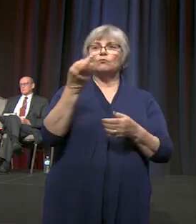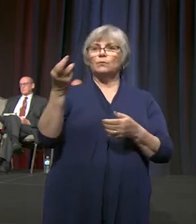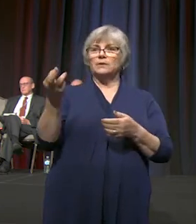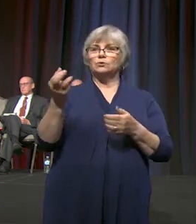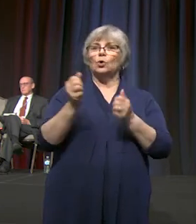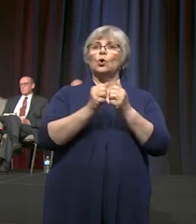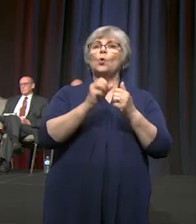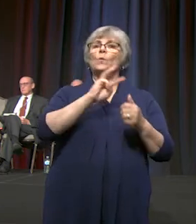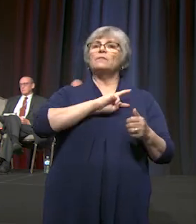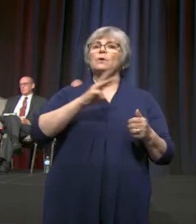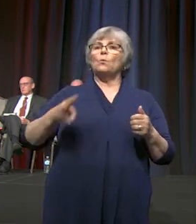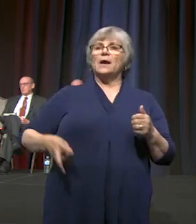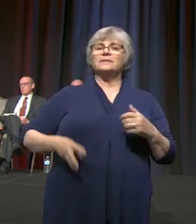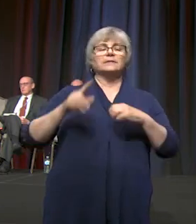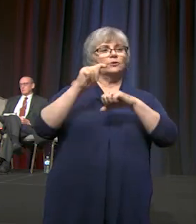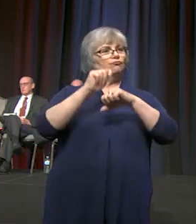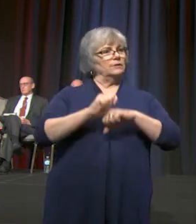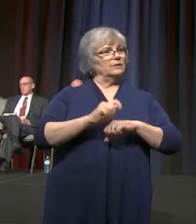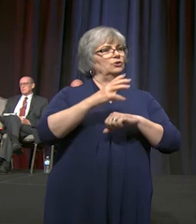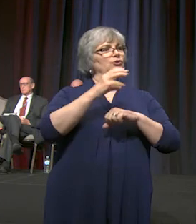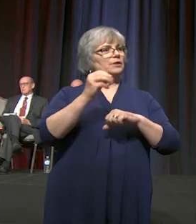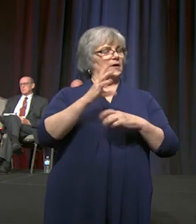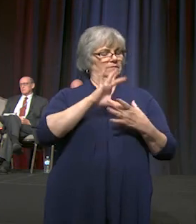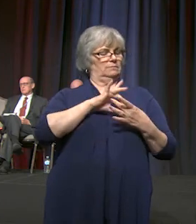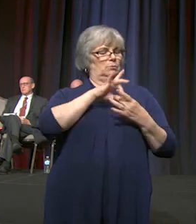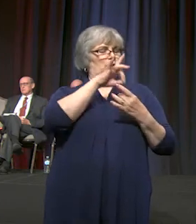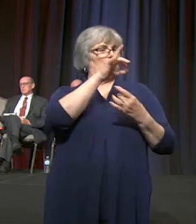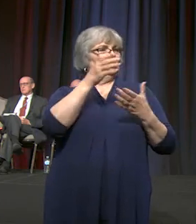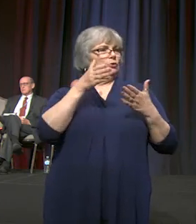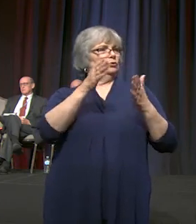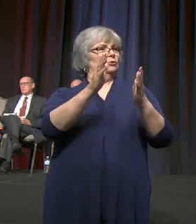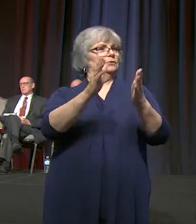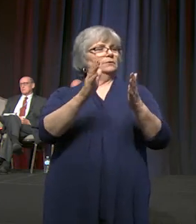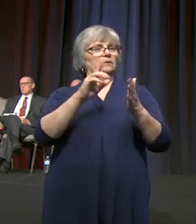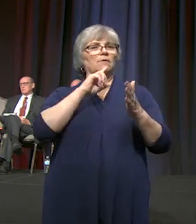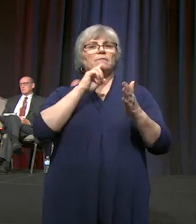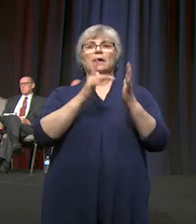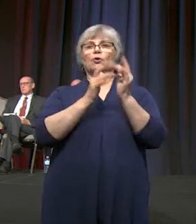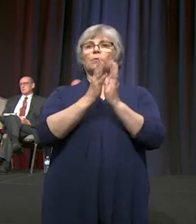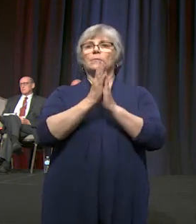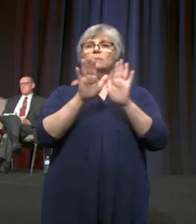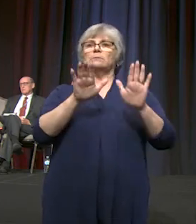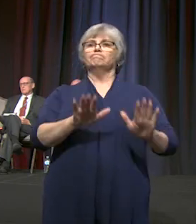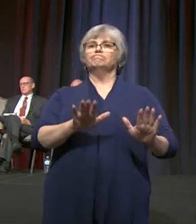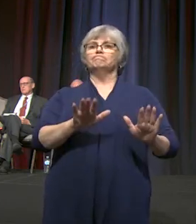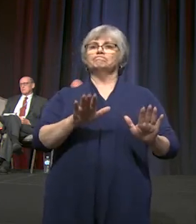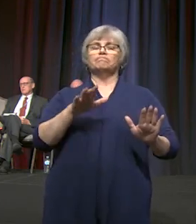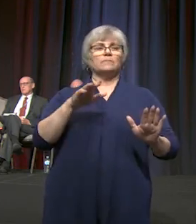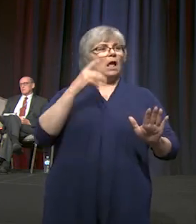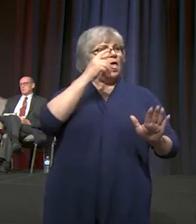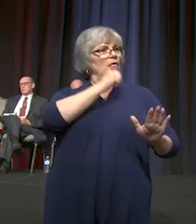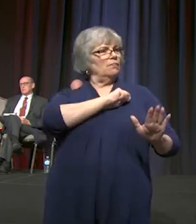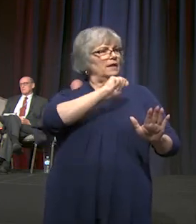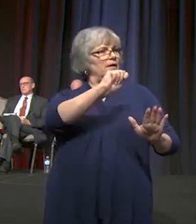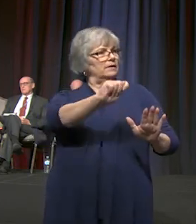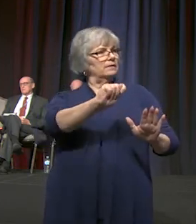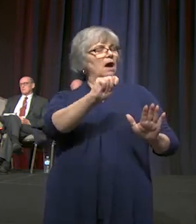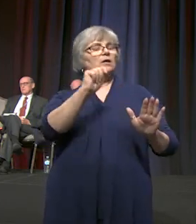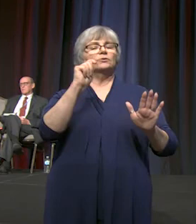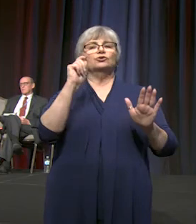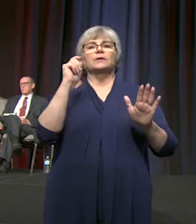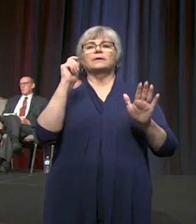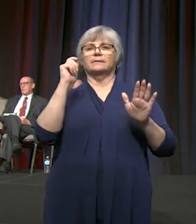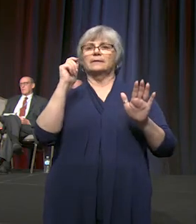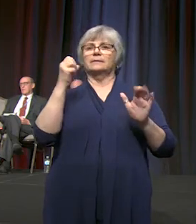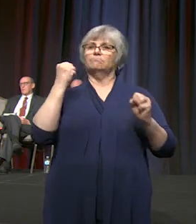Wesleyan tradition of spirituality that are biblically grounded, theologically sound, and spiritually